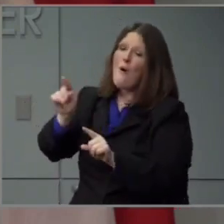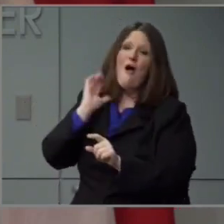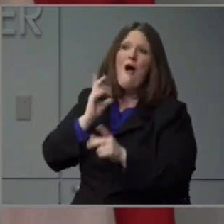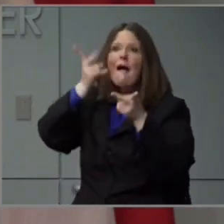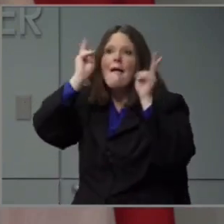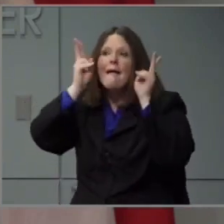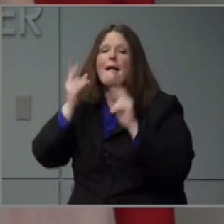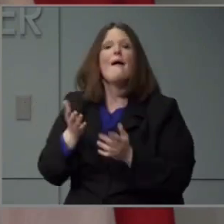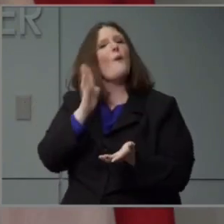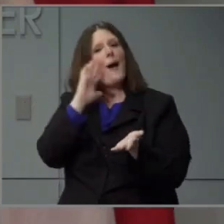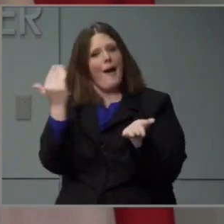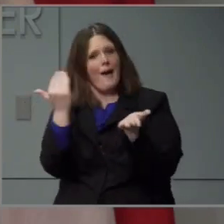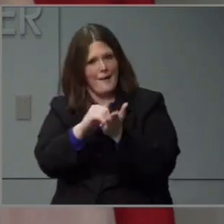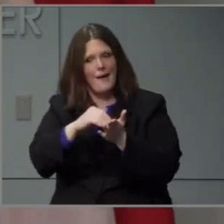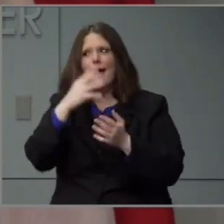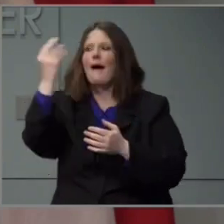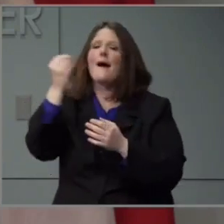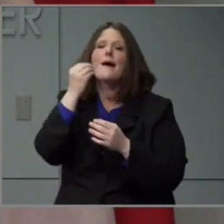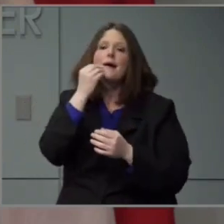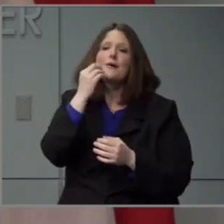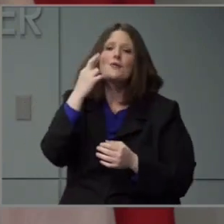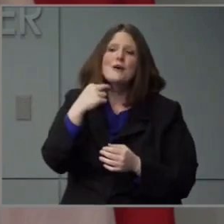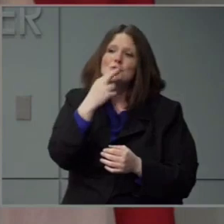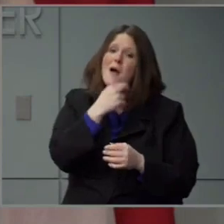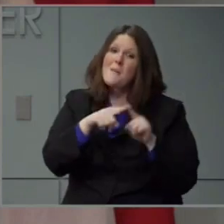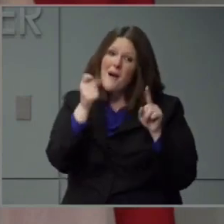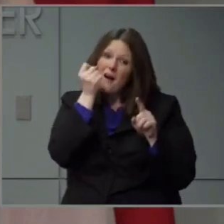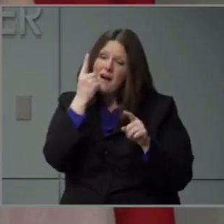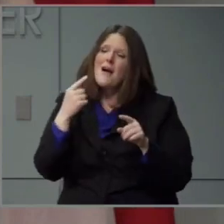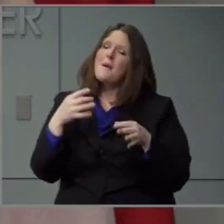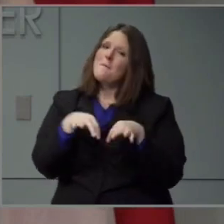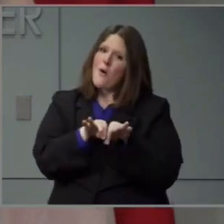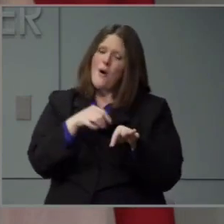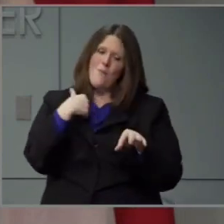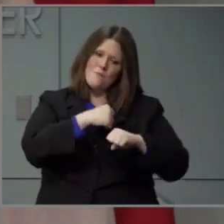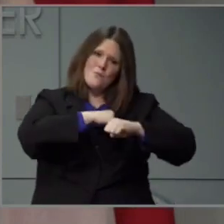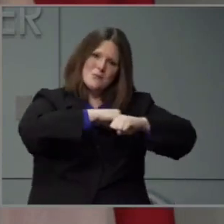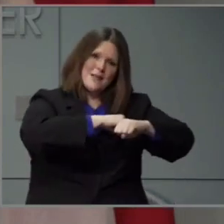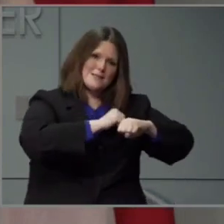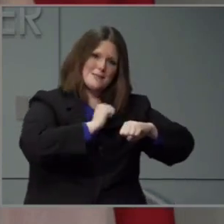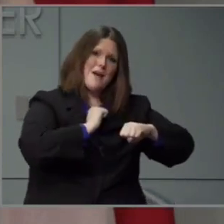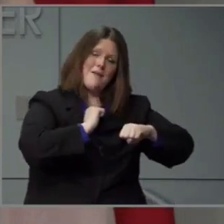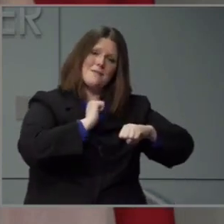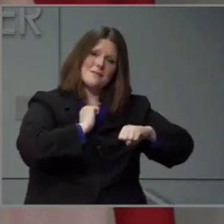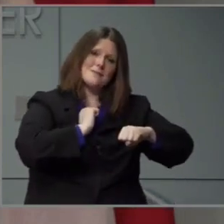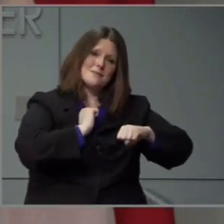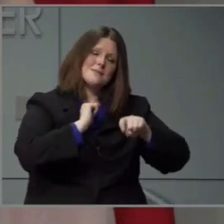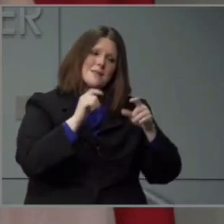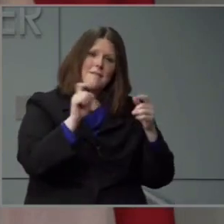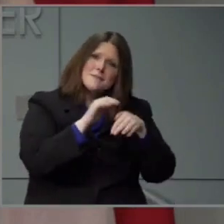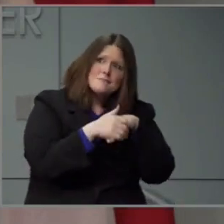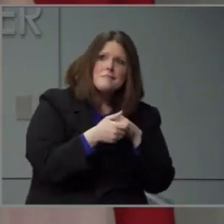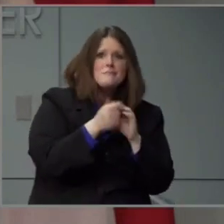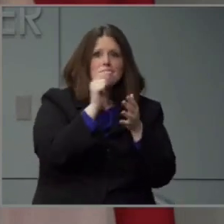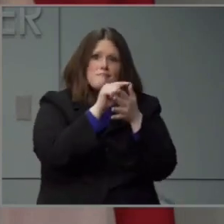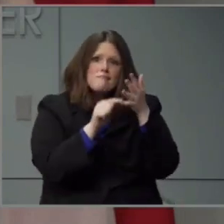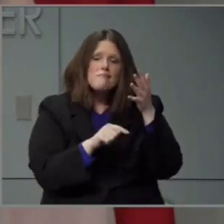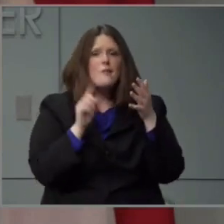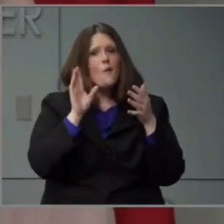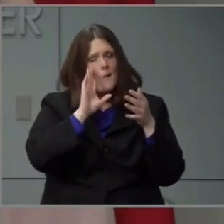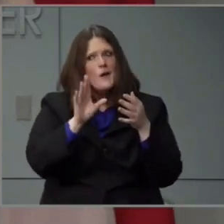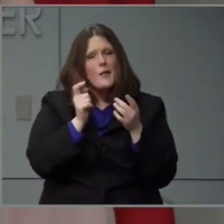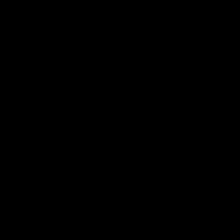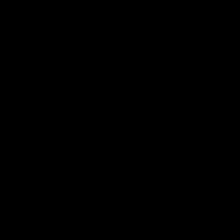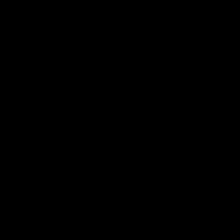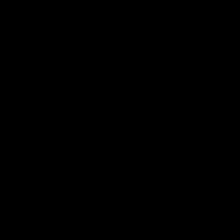restaurant but in a different way we'll have to protect ourselves in in different ways than than we have before but we will